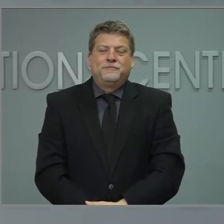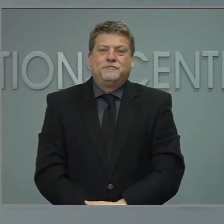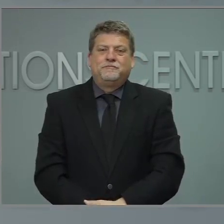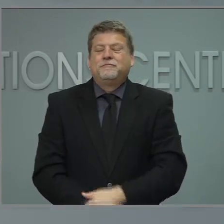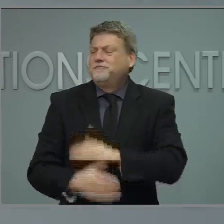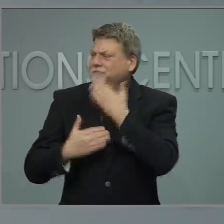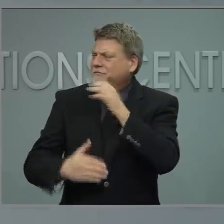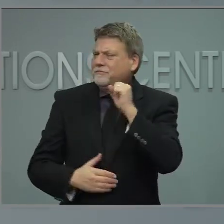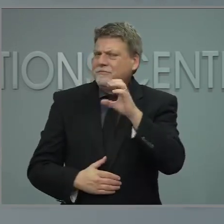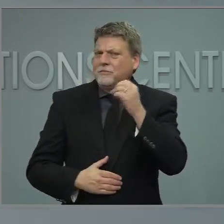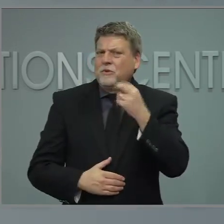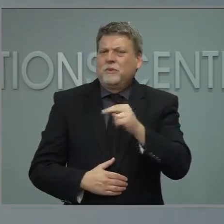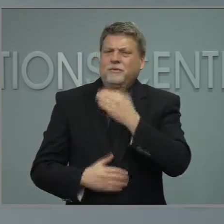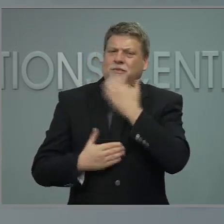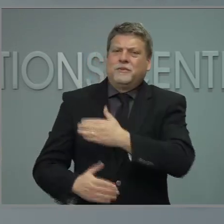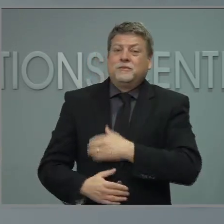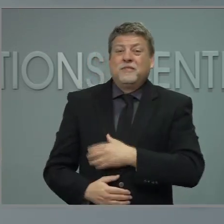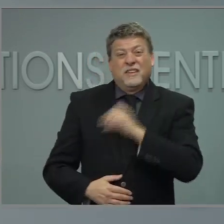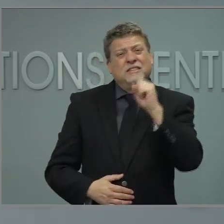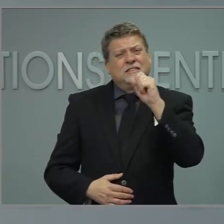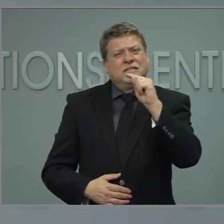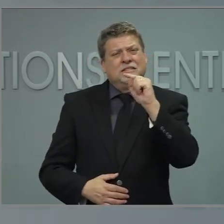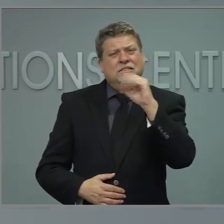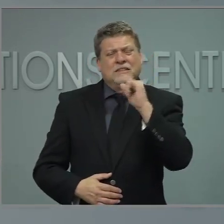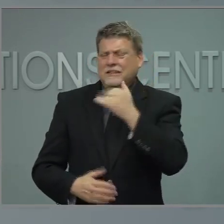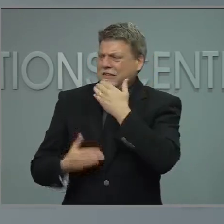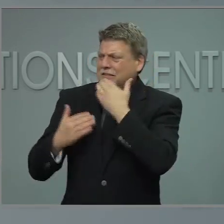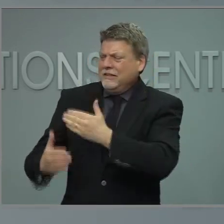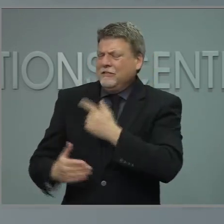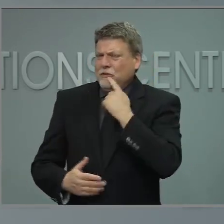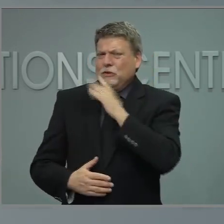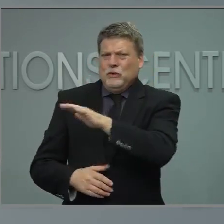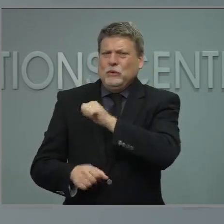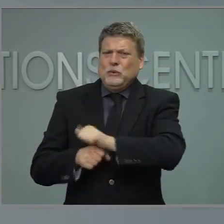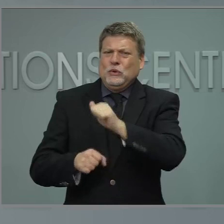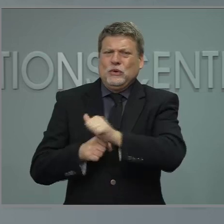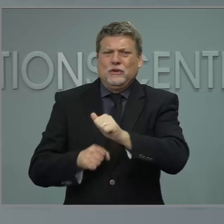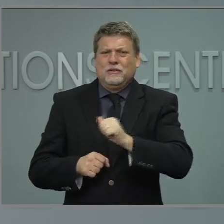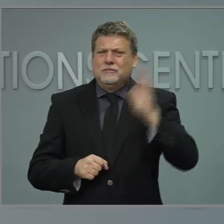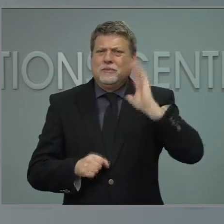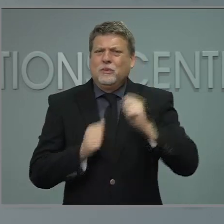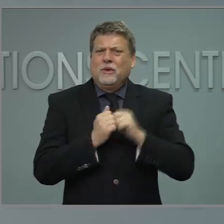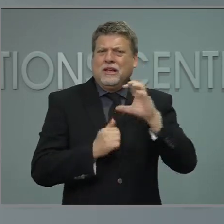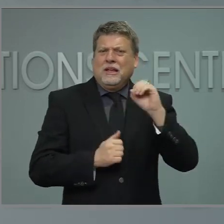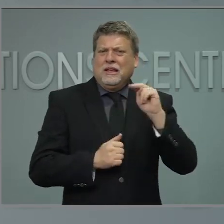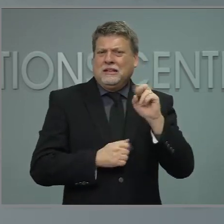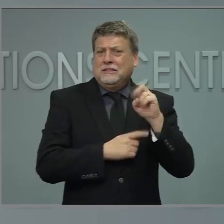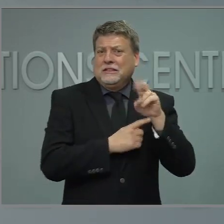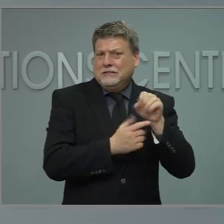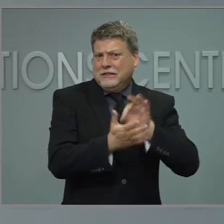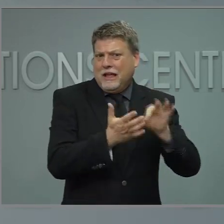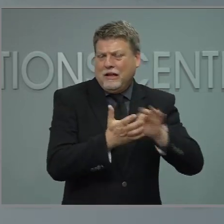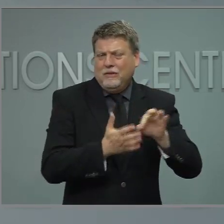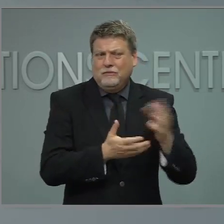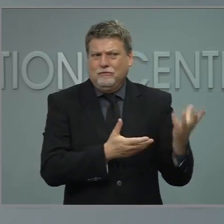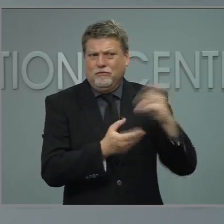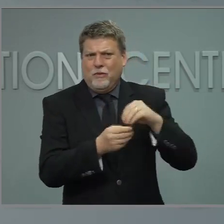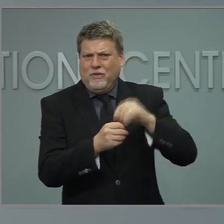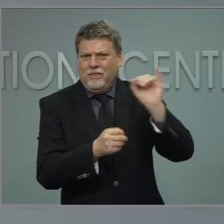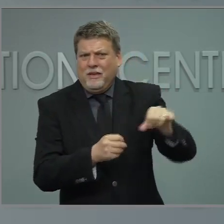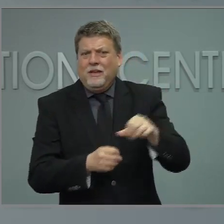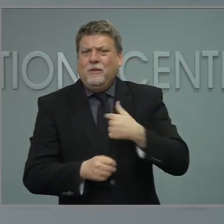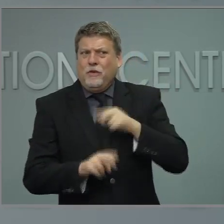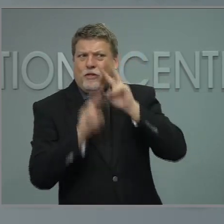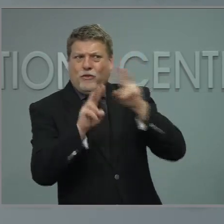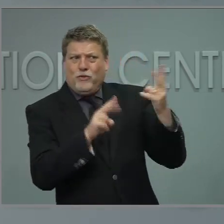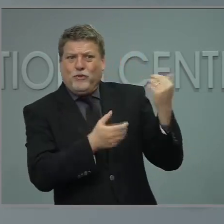Thank you, Secretary Cohen, and thank you, Stacey. Thank you for the work that you did with the census, and we look forward to healthier together.